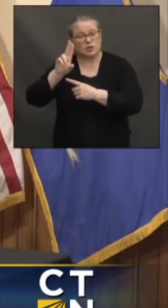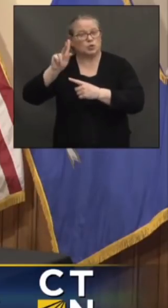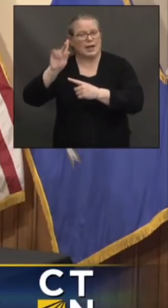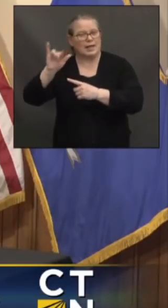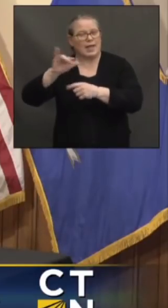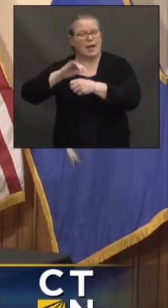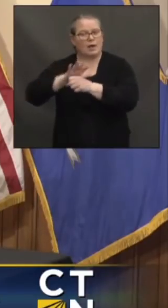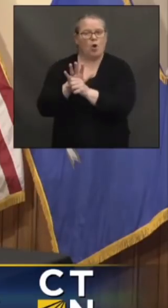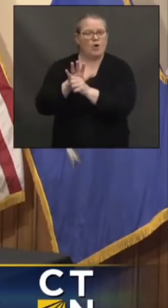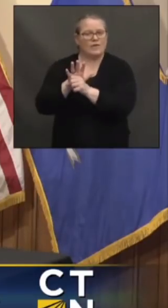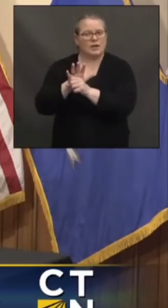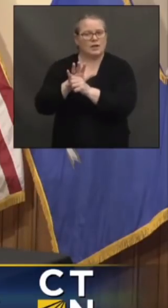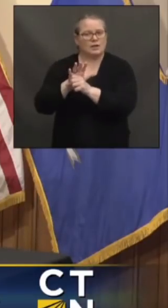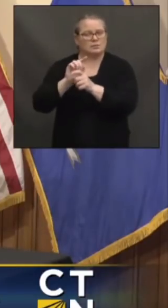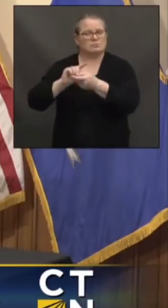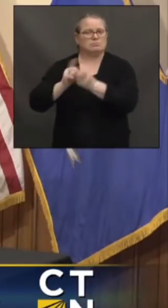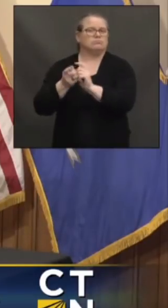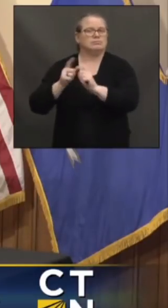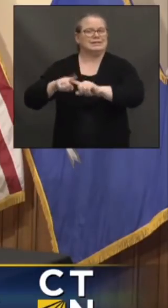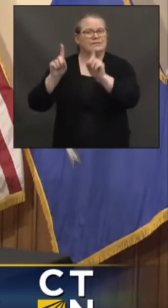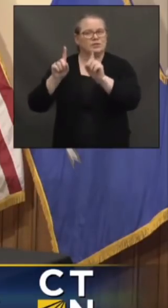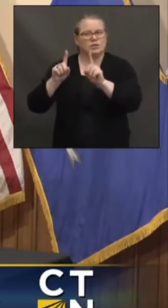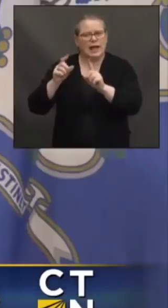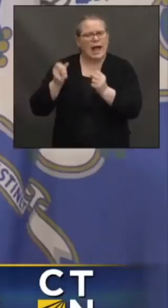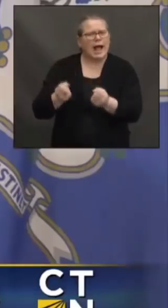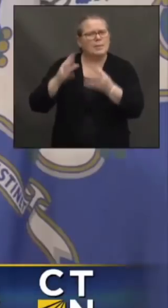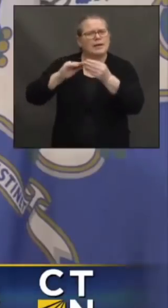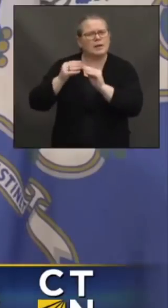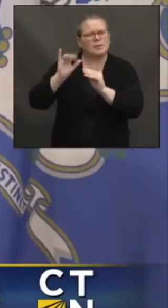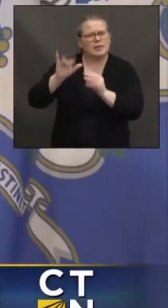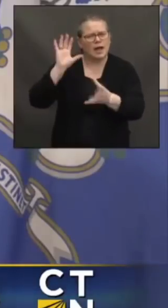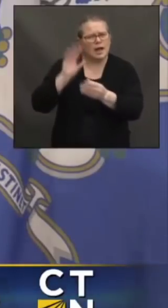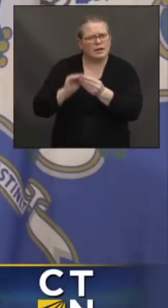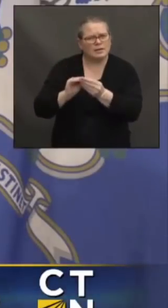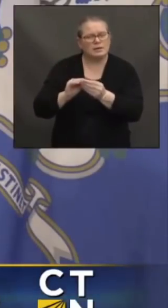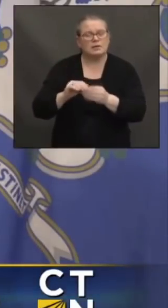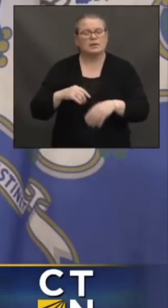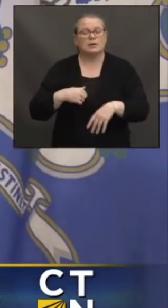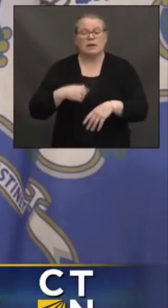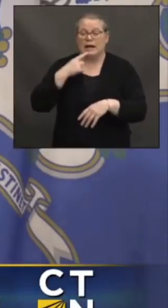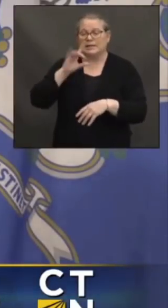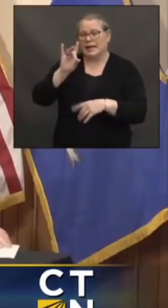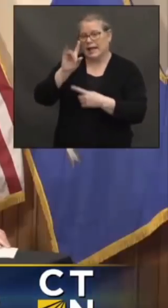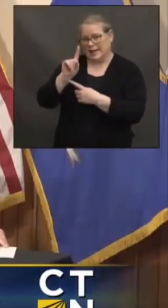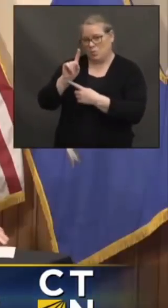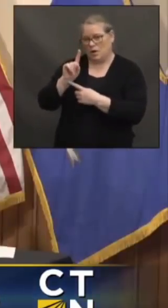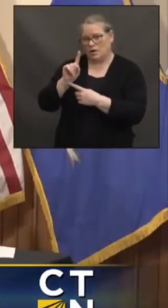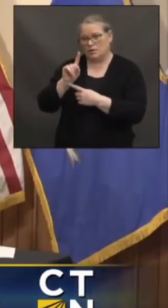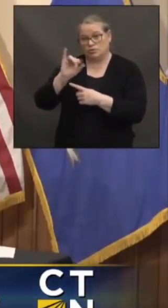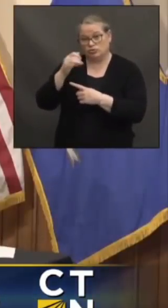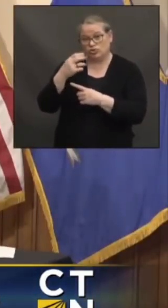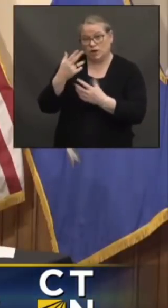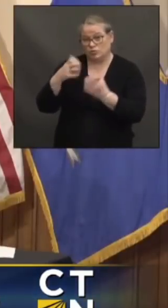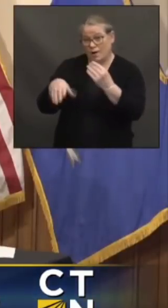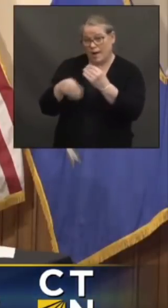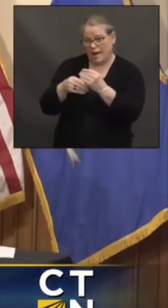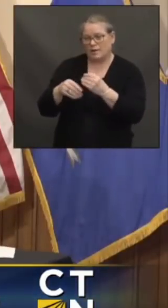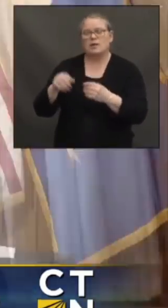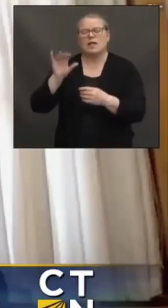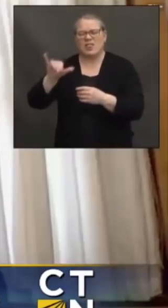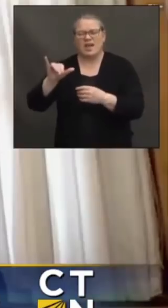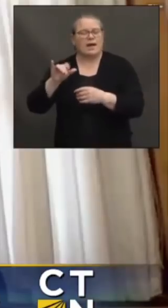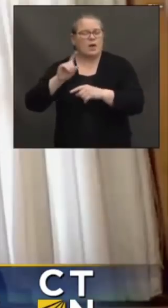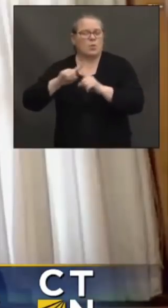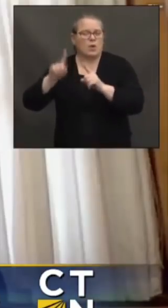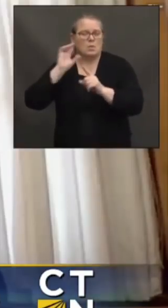Yeah, I said we were up to 81. Josh, anything you want to add to that? No, that's correct. There'll be more details in the evening press